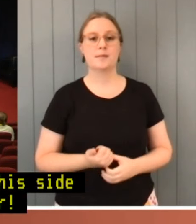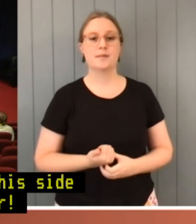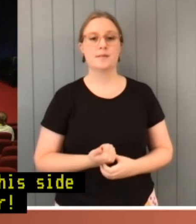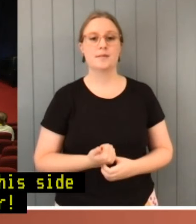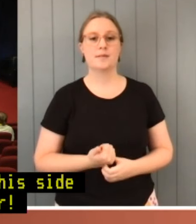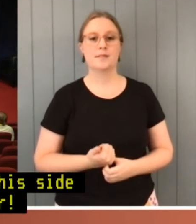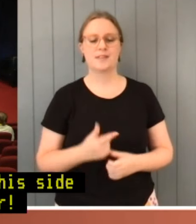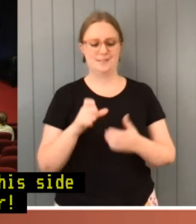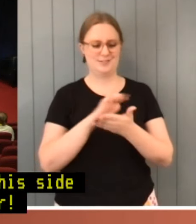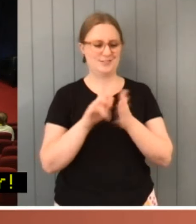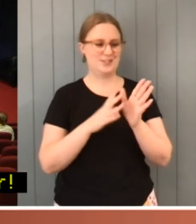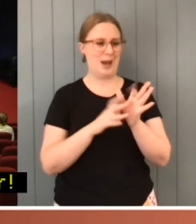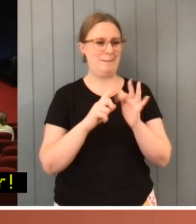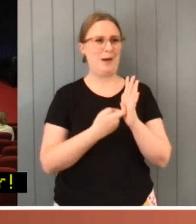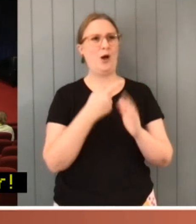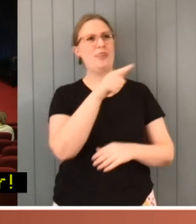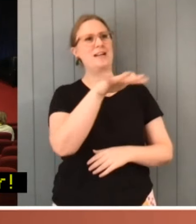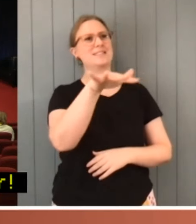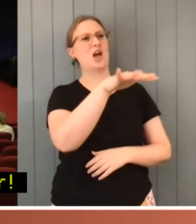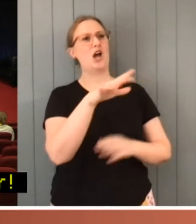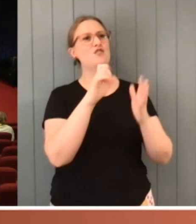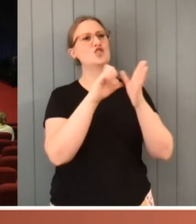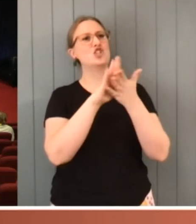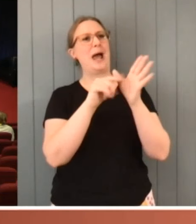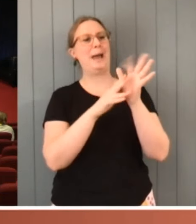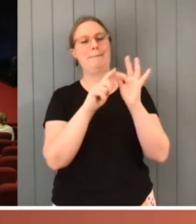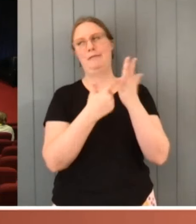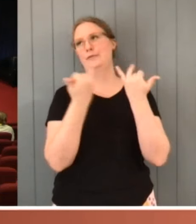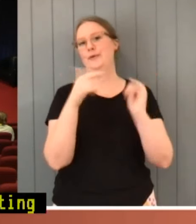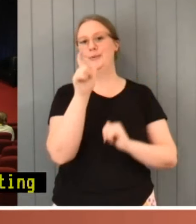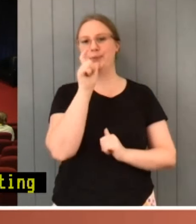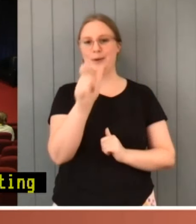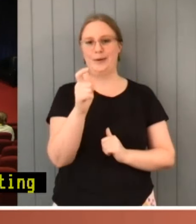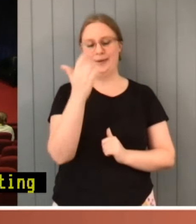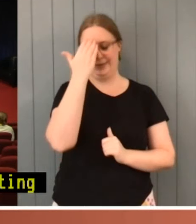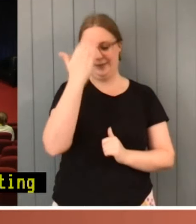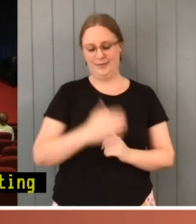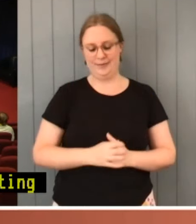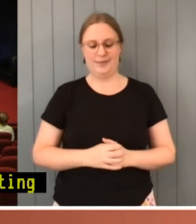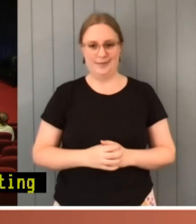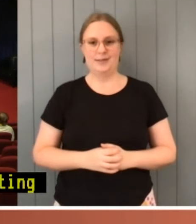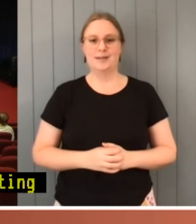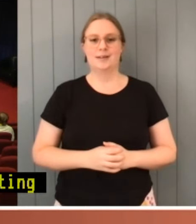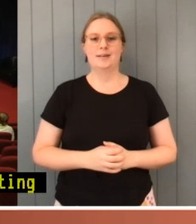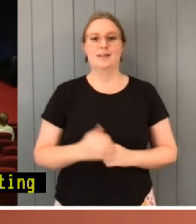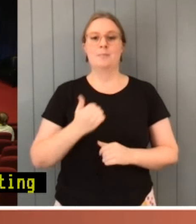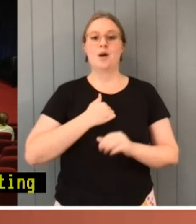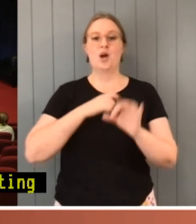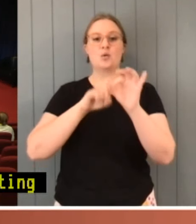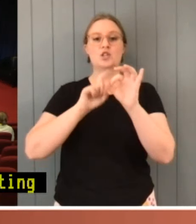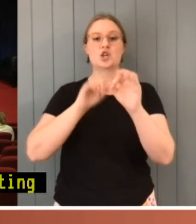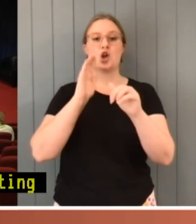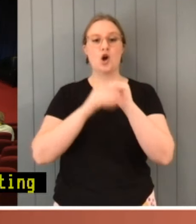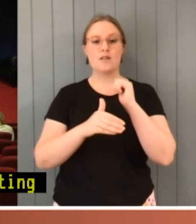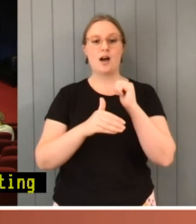It's been a long sitting period. My question was about responsible government and